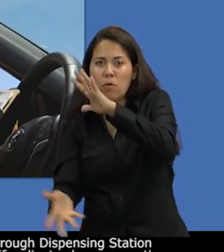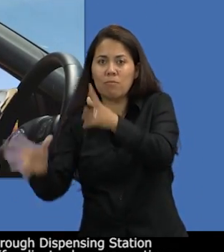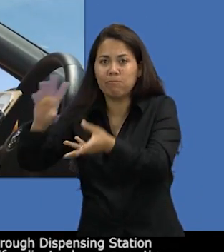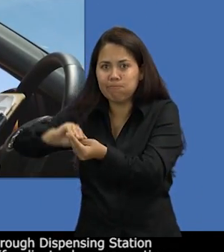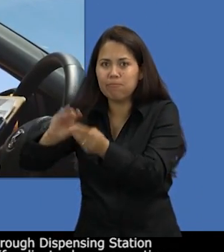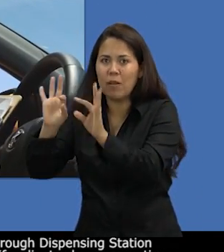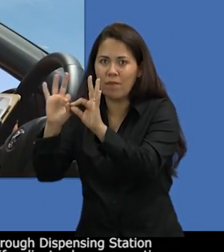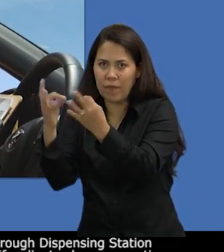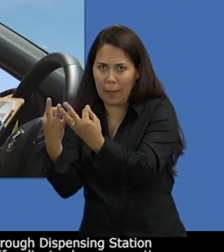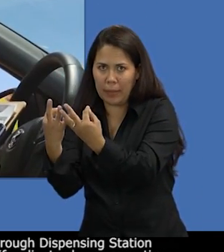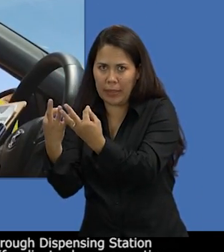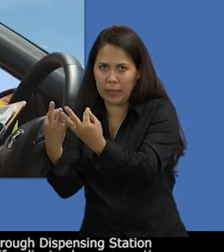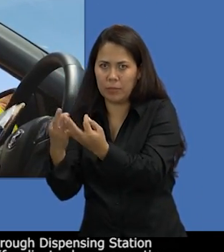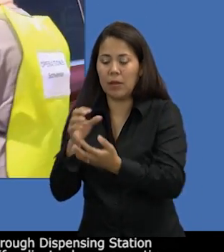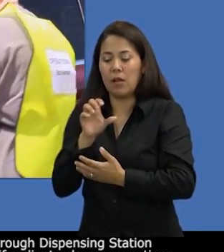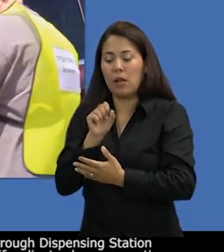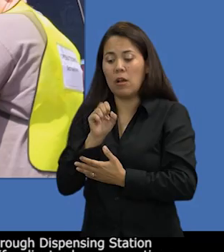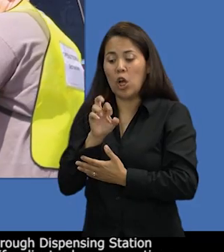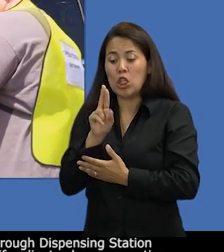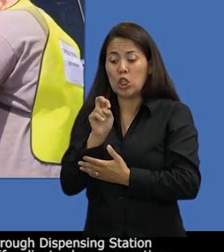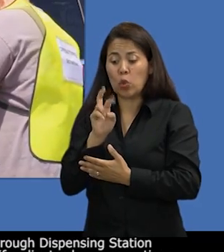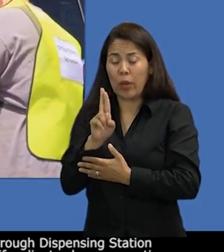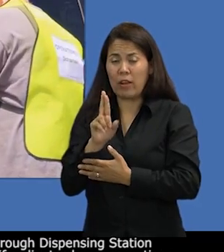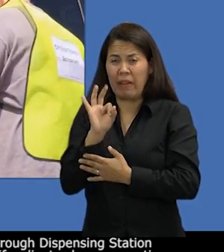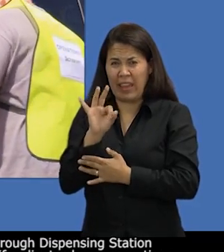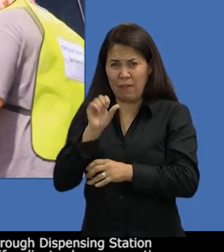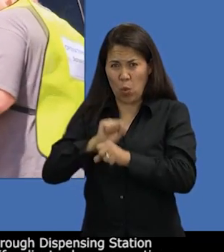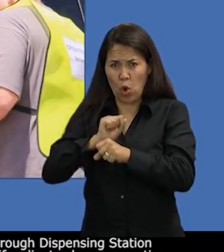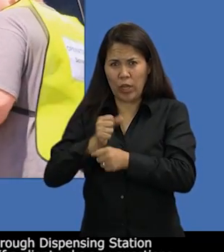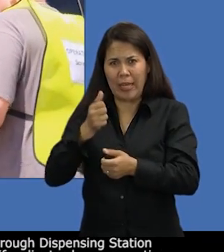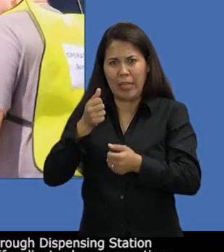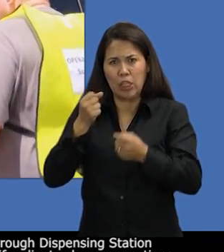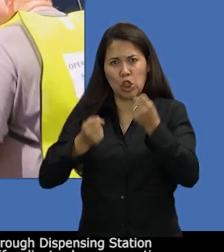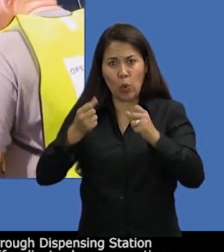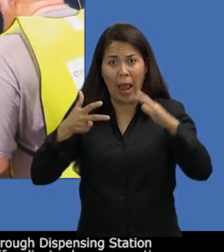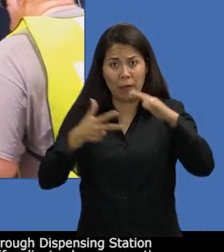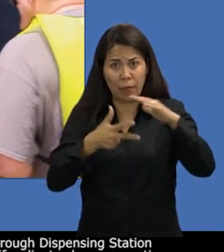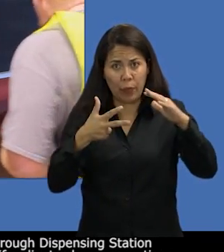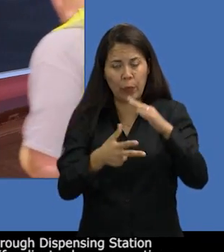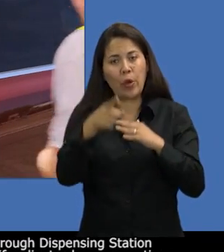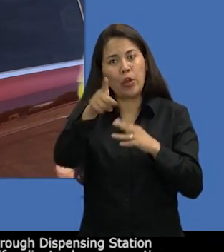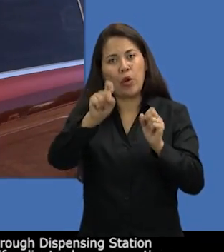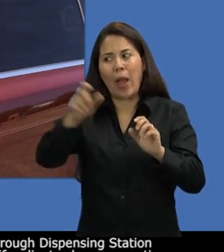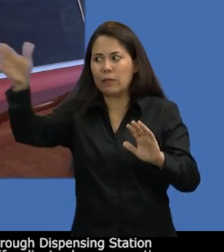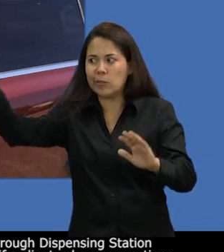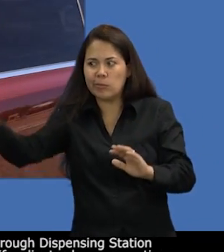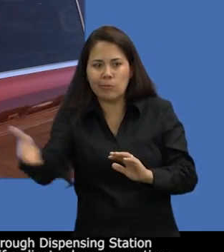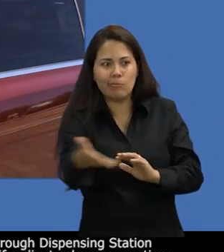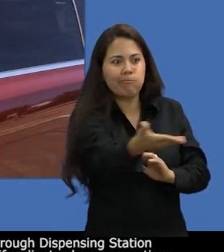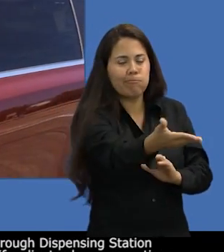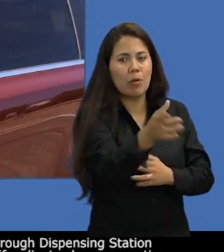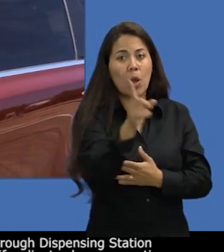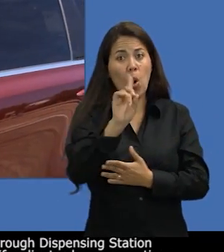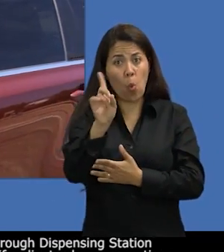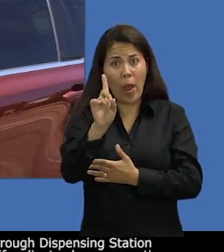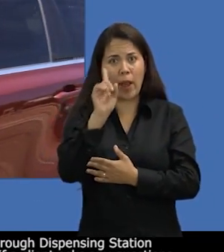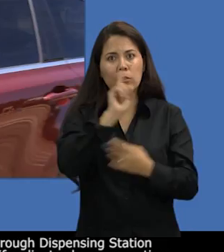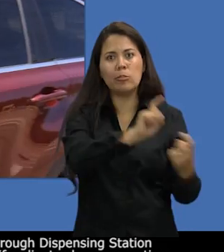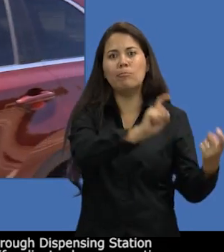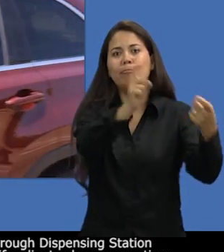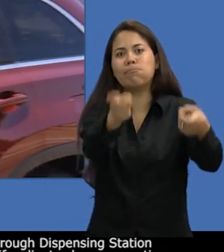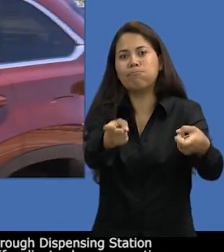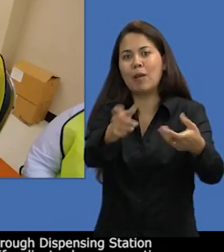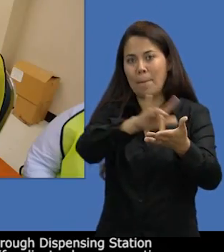direct motorists to drive ahead to the drive-through dispensing station where the correct medications will be